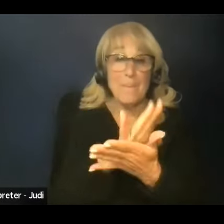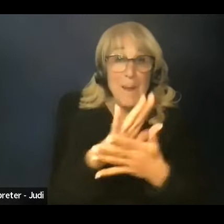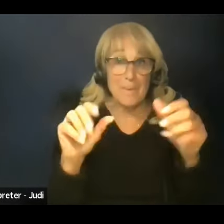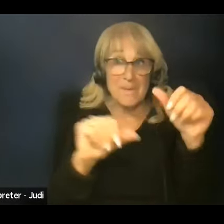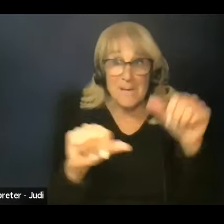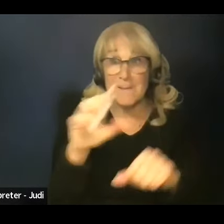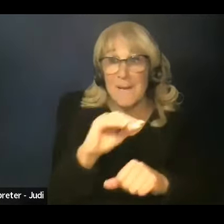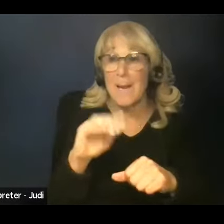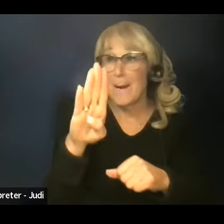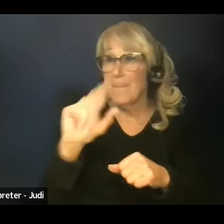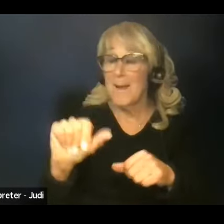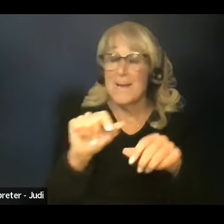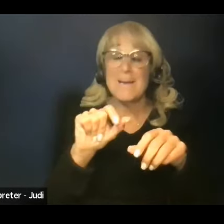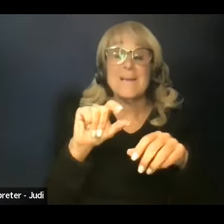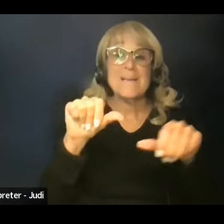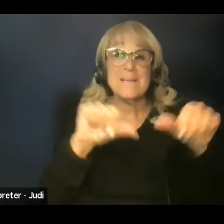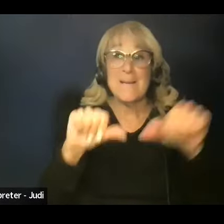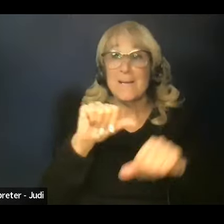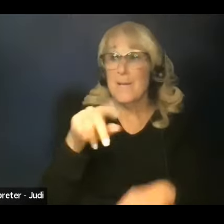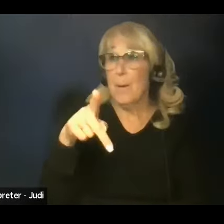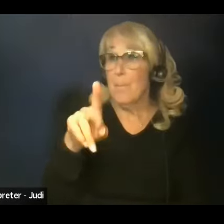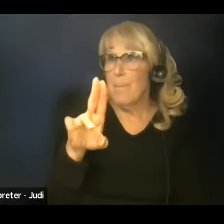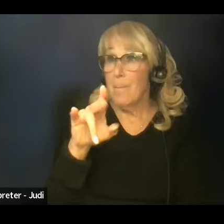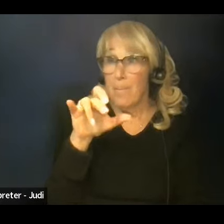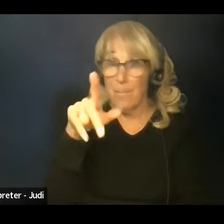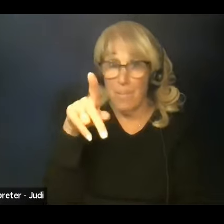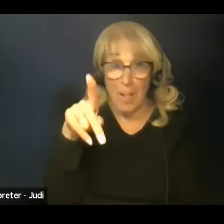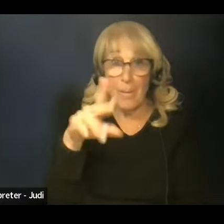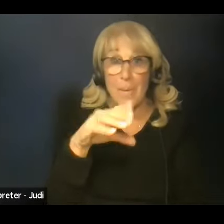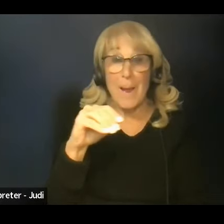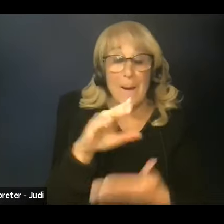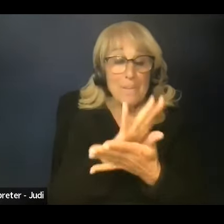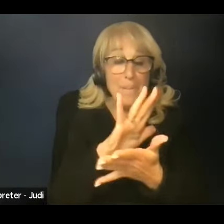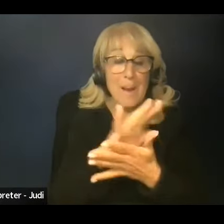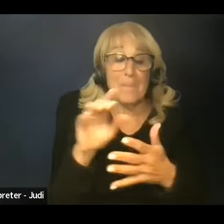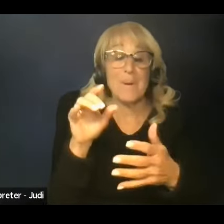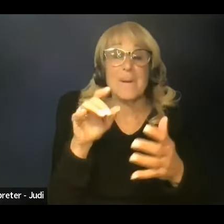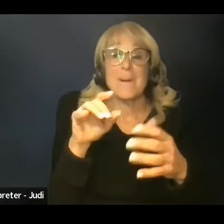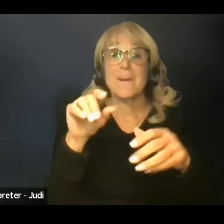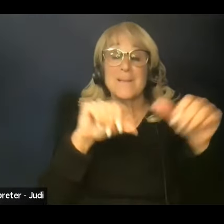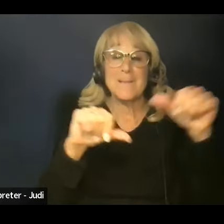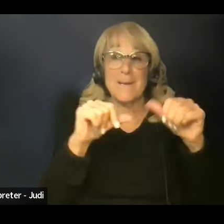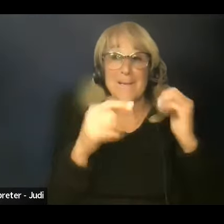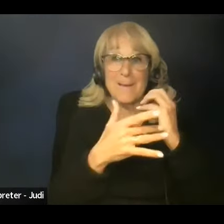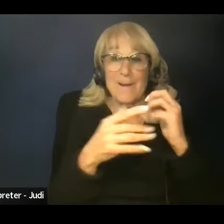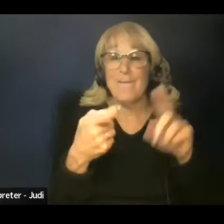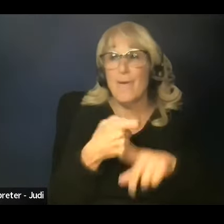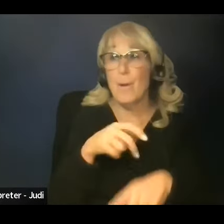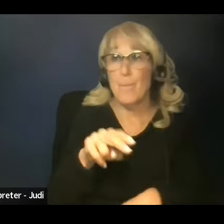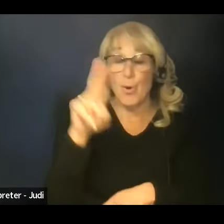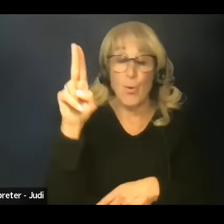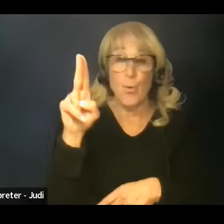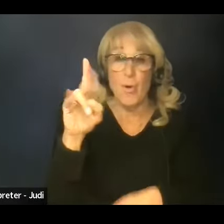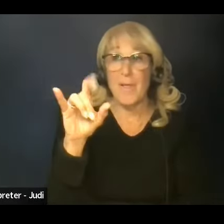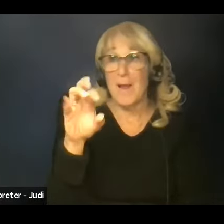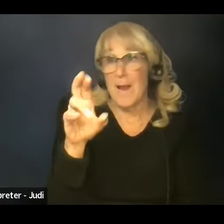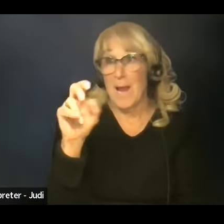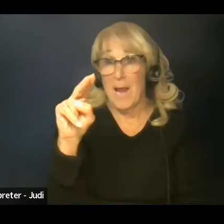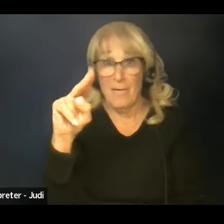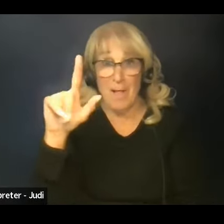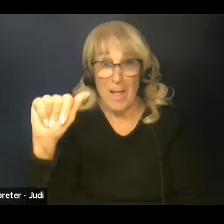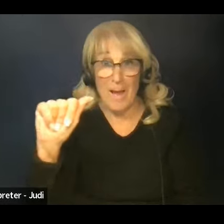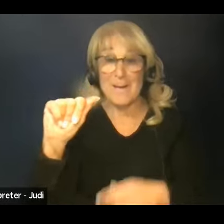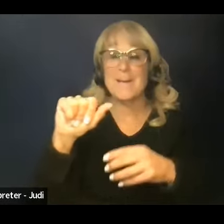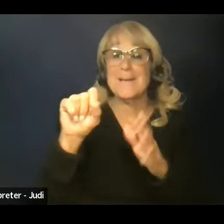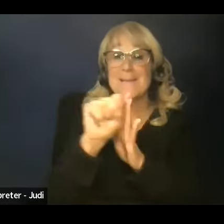Bachelor's of Science degree in pulp and paper science and technology from North Carolina State University. So I would